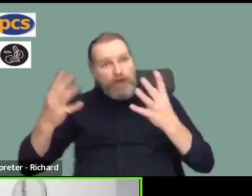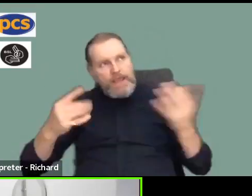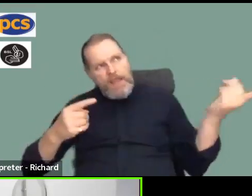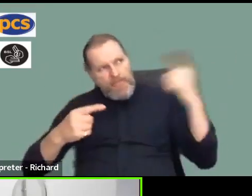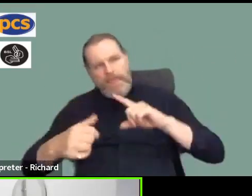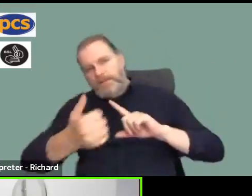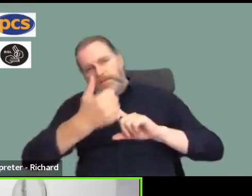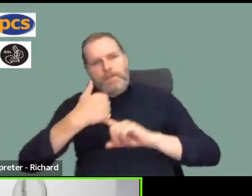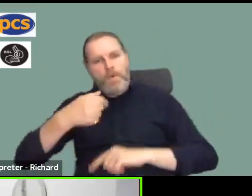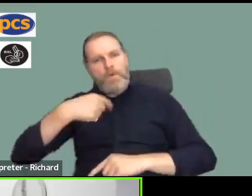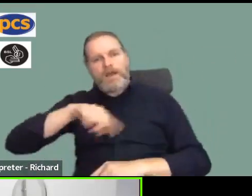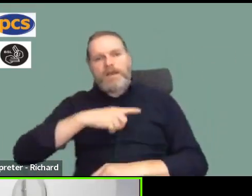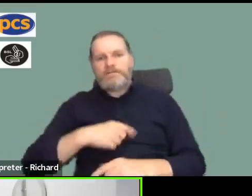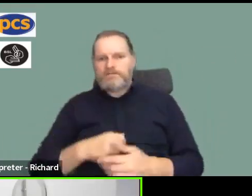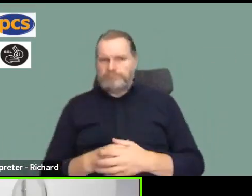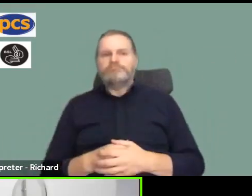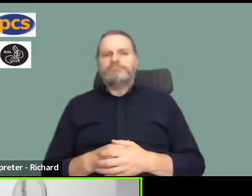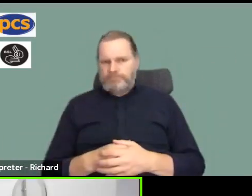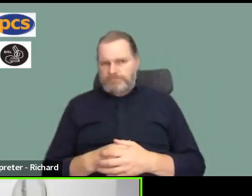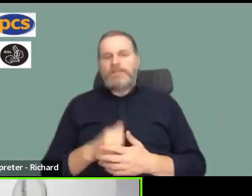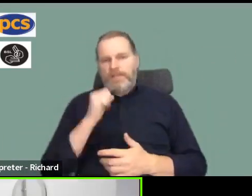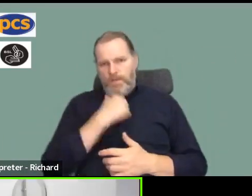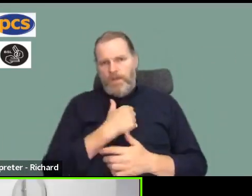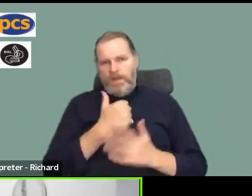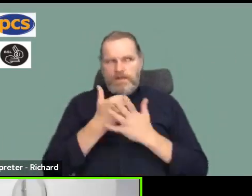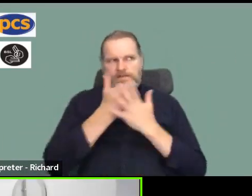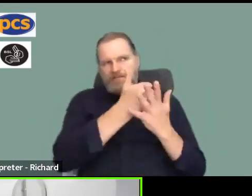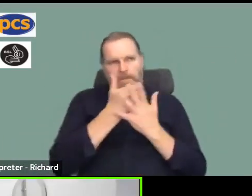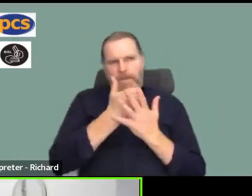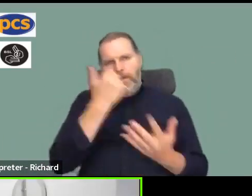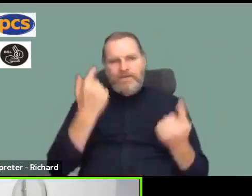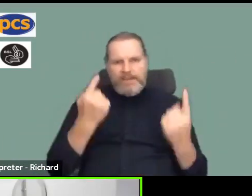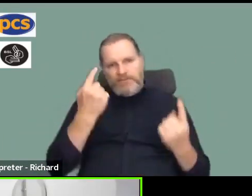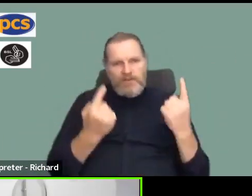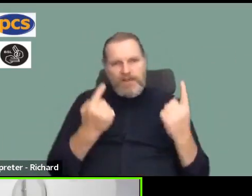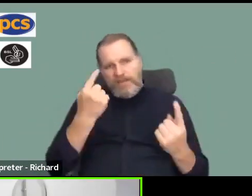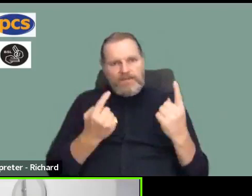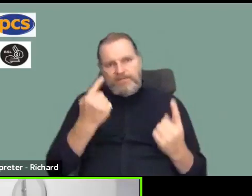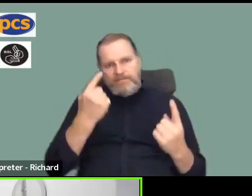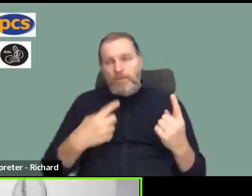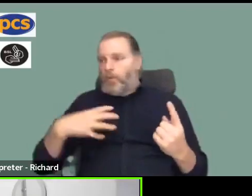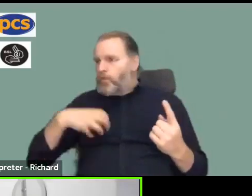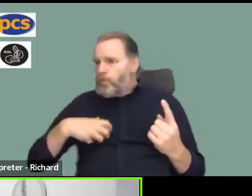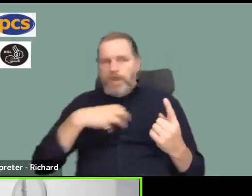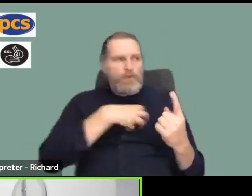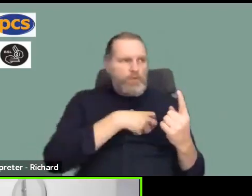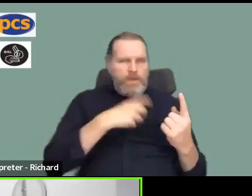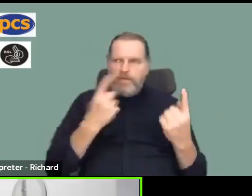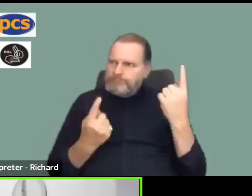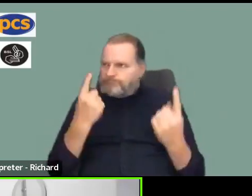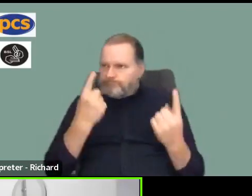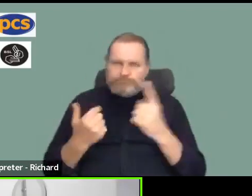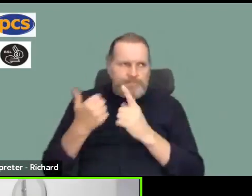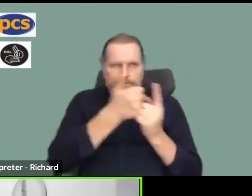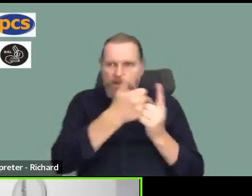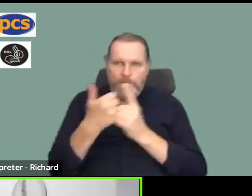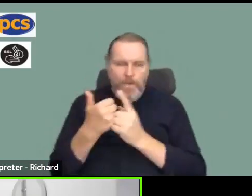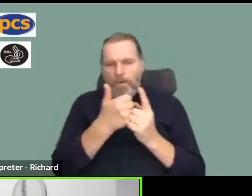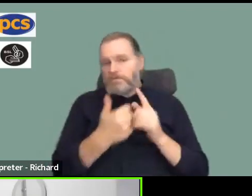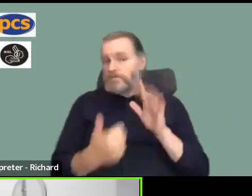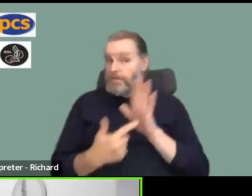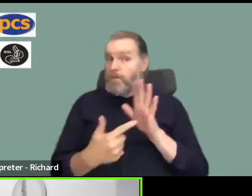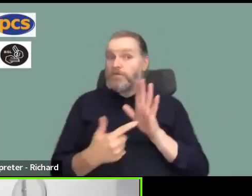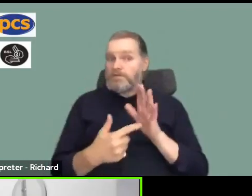to take our own actions. So as you say, we have a strong tradition, don't we, of union supporting each other and that solidarity is really